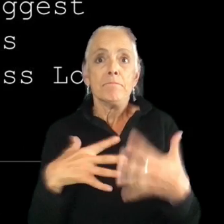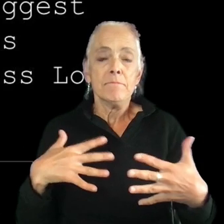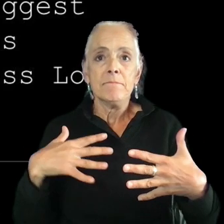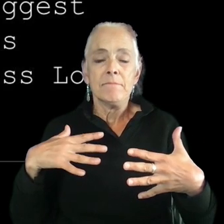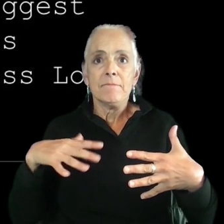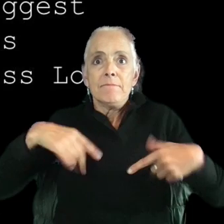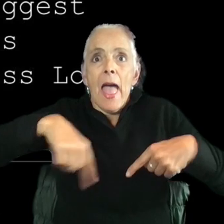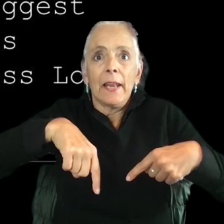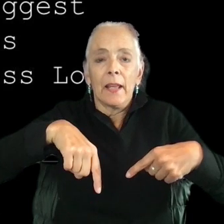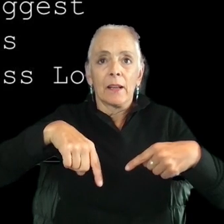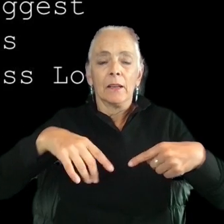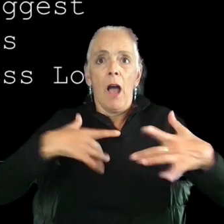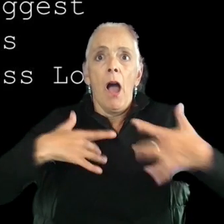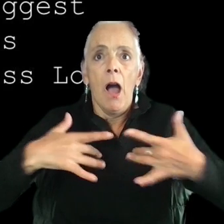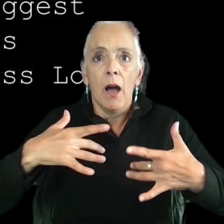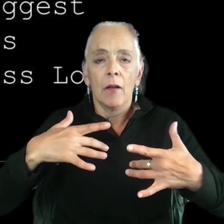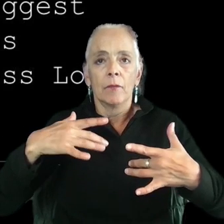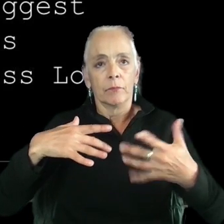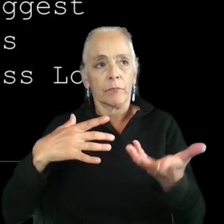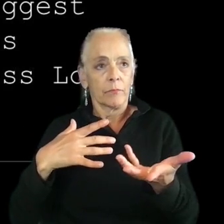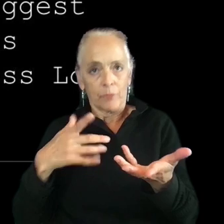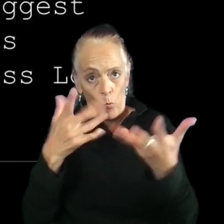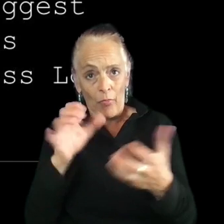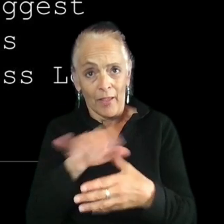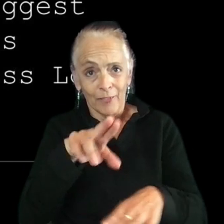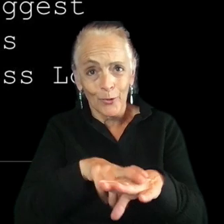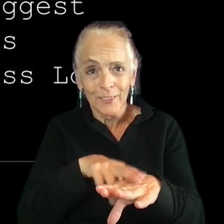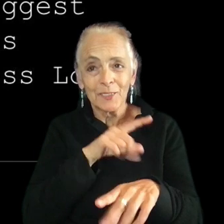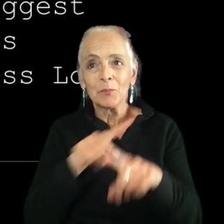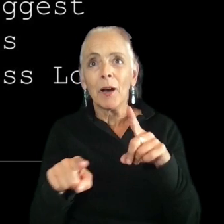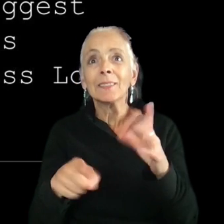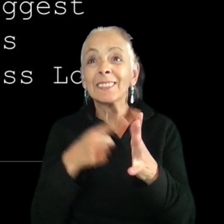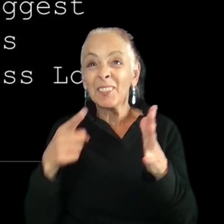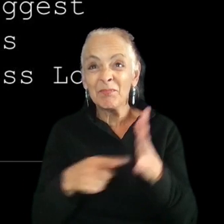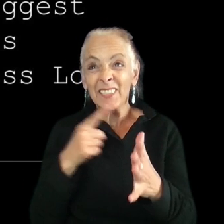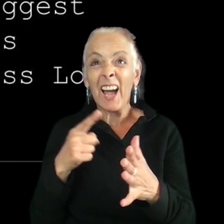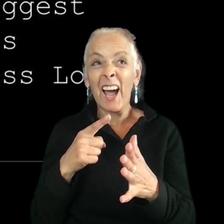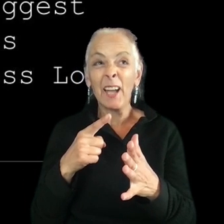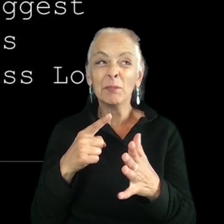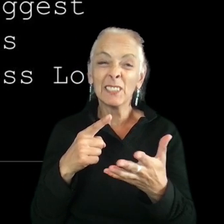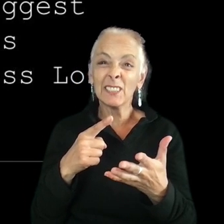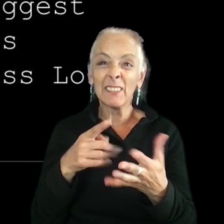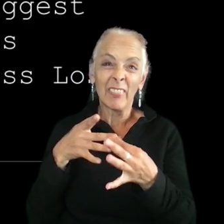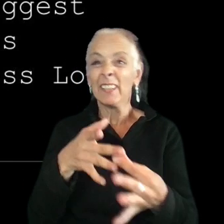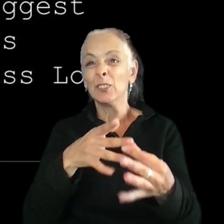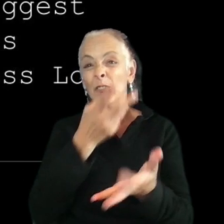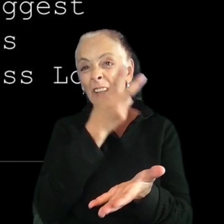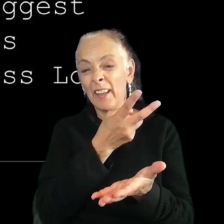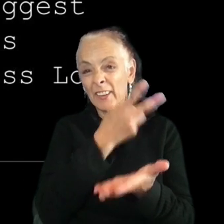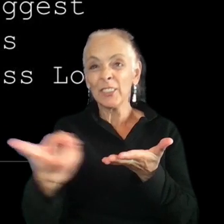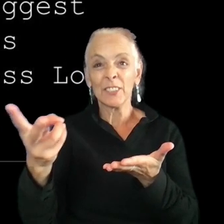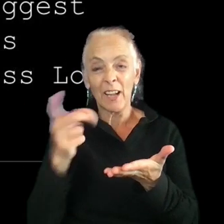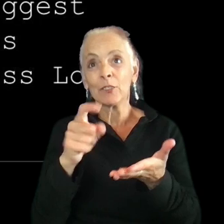signing up for. But sometimes that panic can really end up setting you up for failure, and you'll have to retry things.